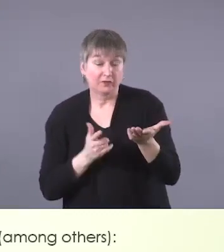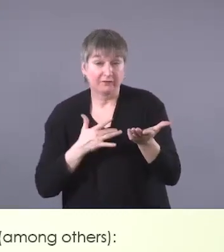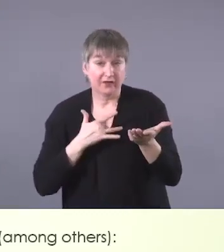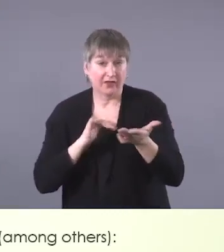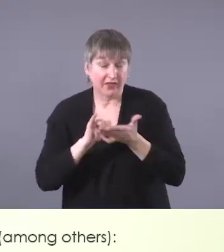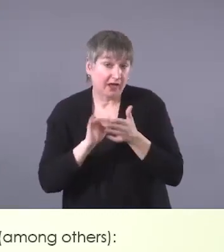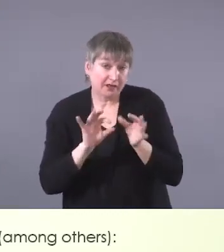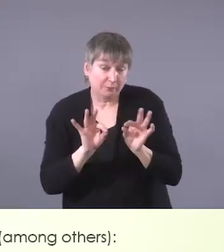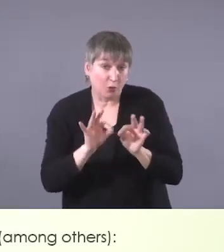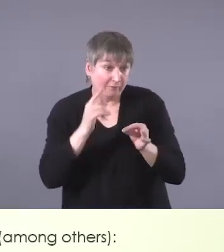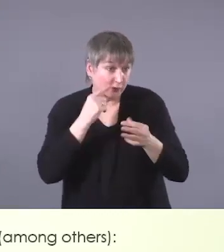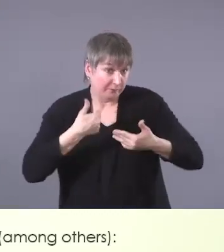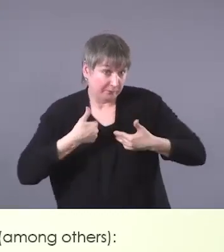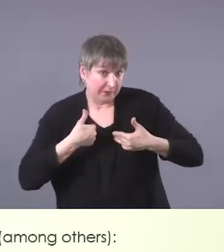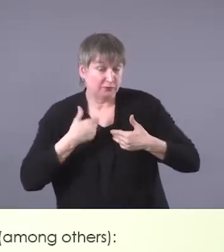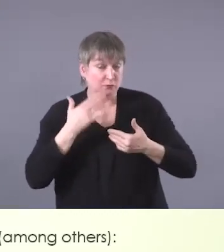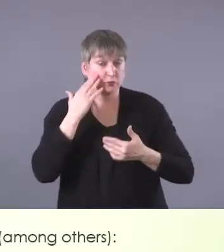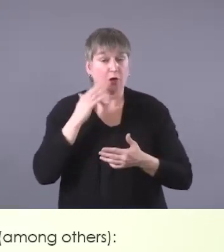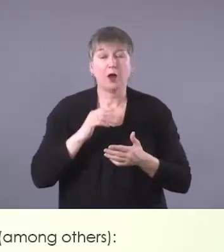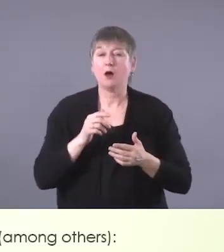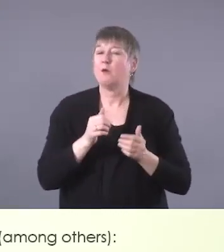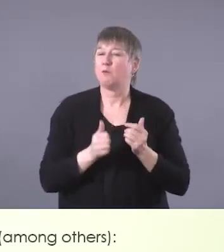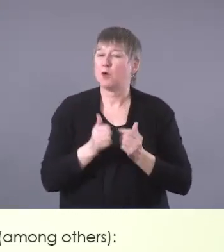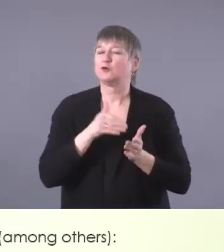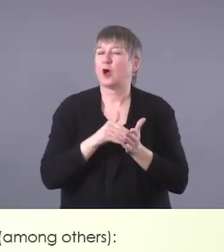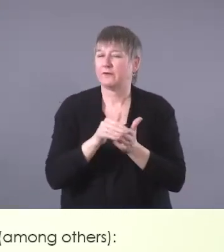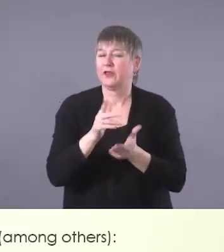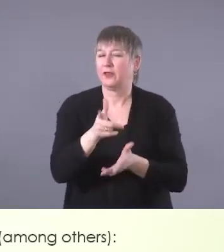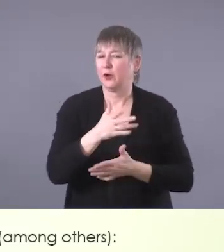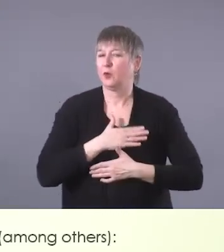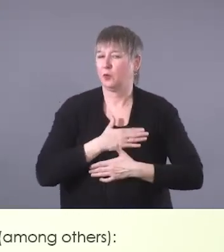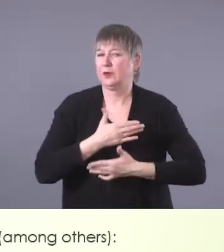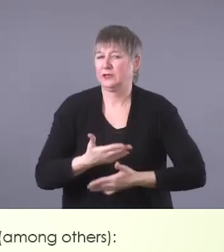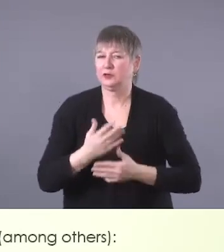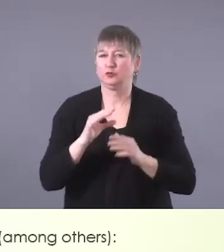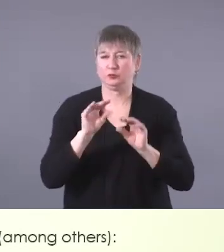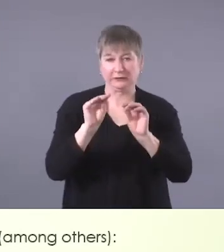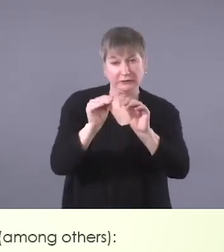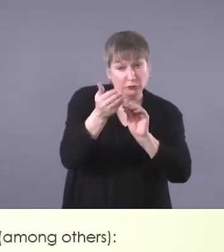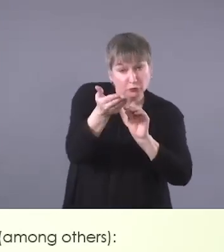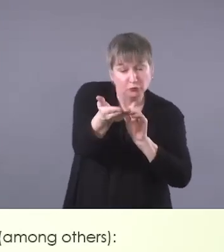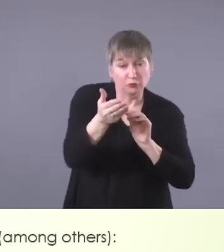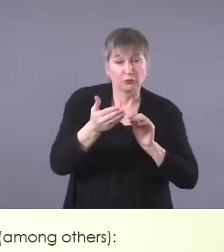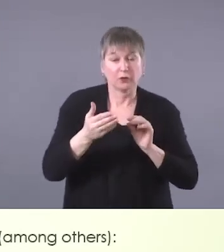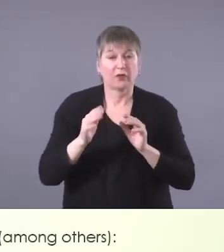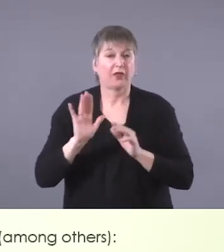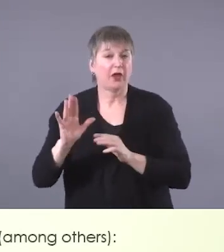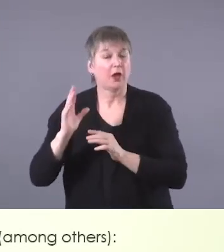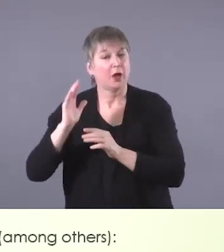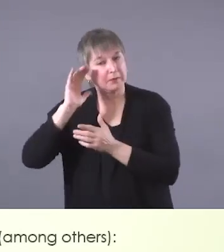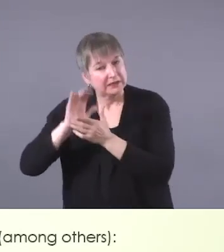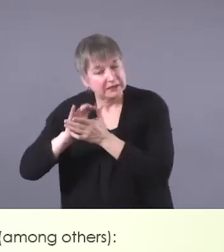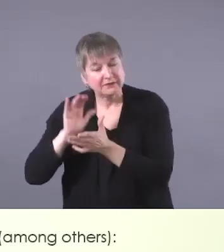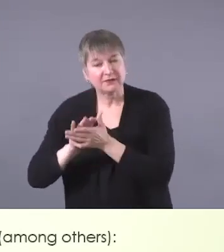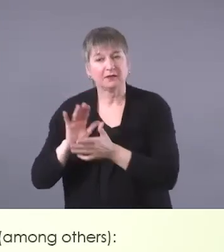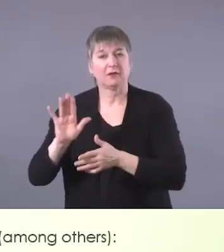know. And they're usually very willing to teach you about their beliefs, traditional practices and spirituality.